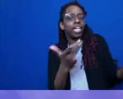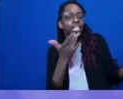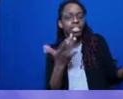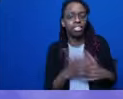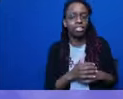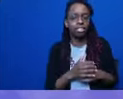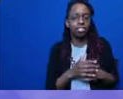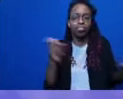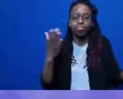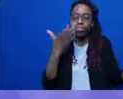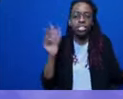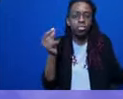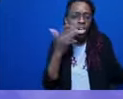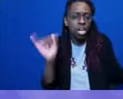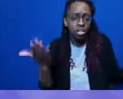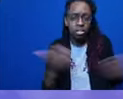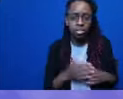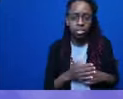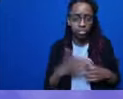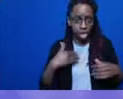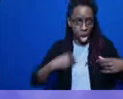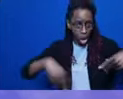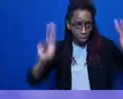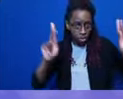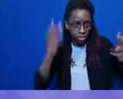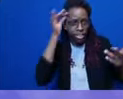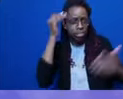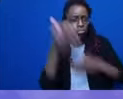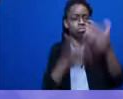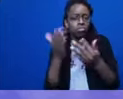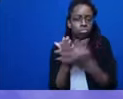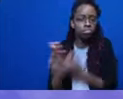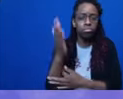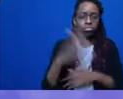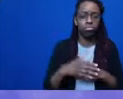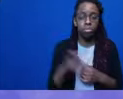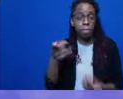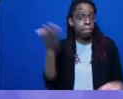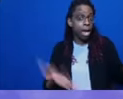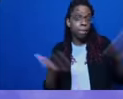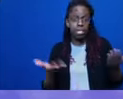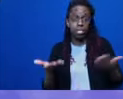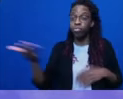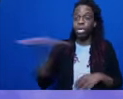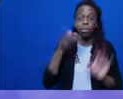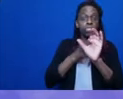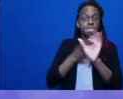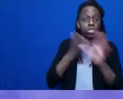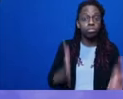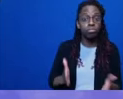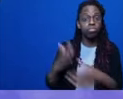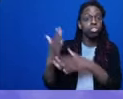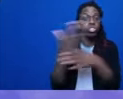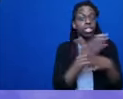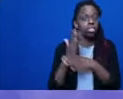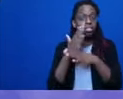through. And then you might invite participants to share their freedom dreams for Brescia.